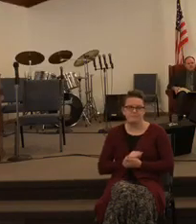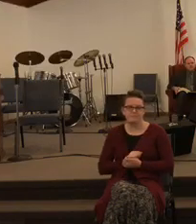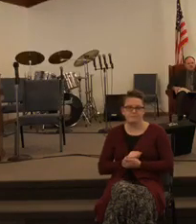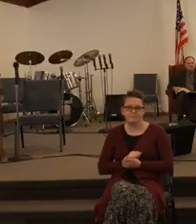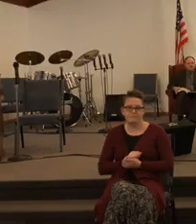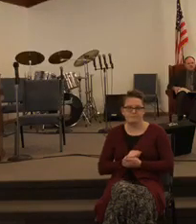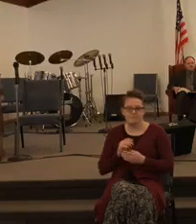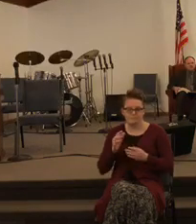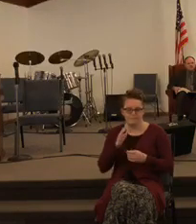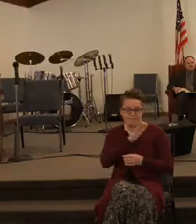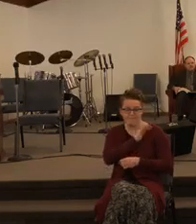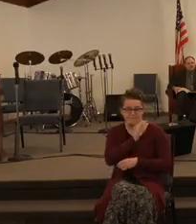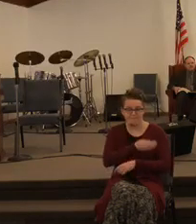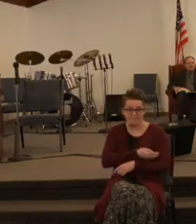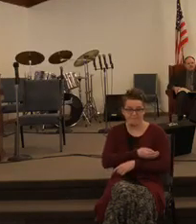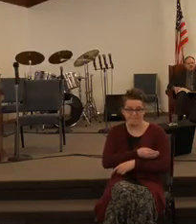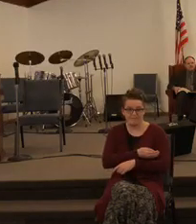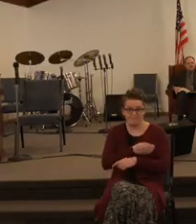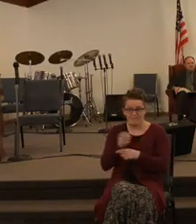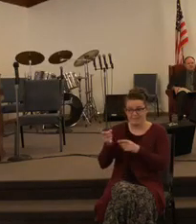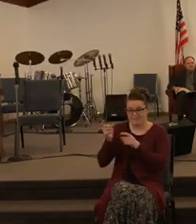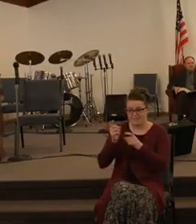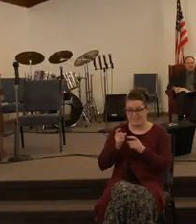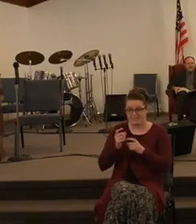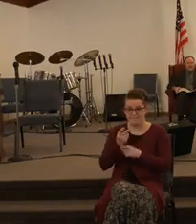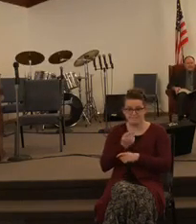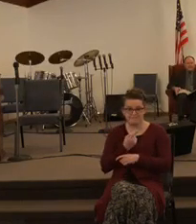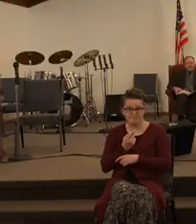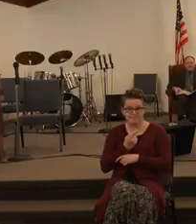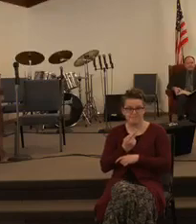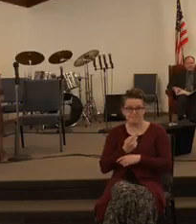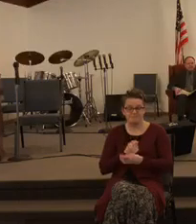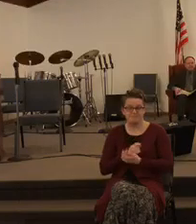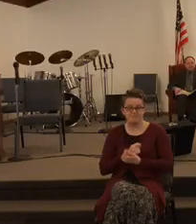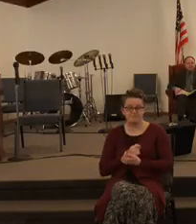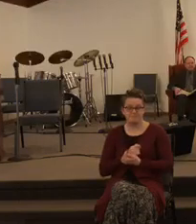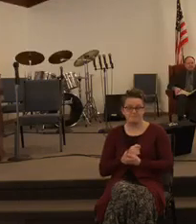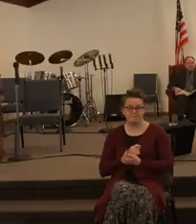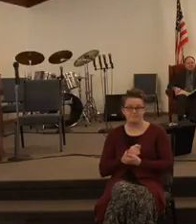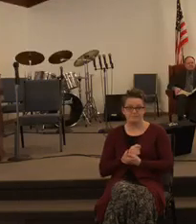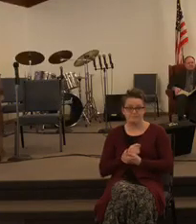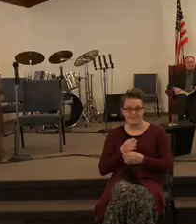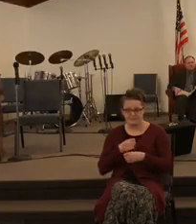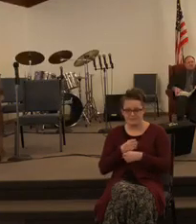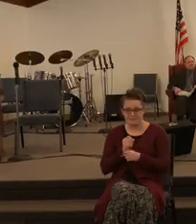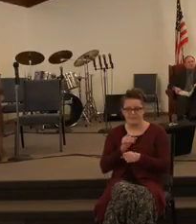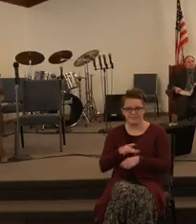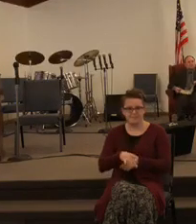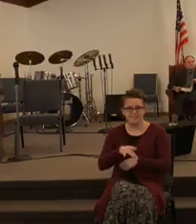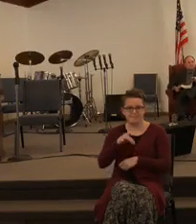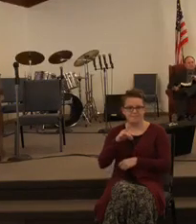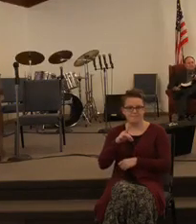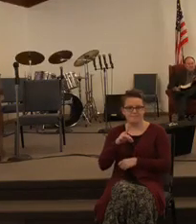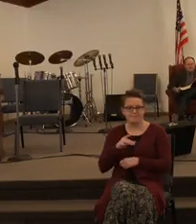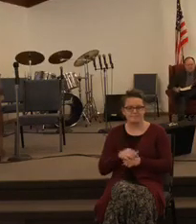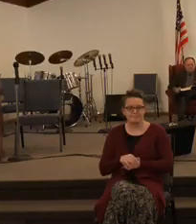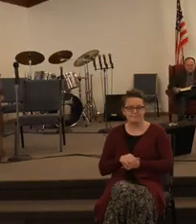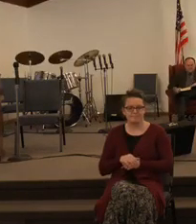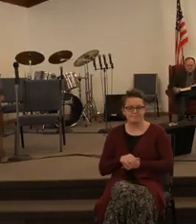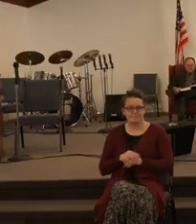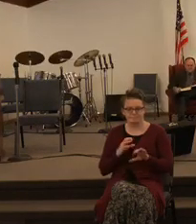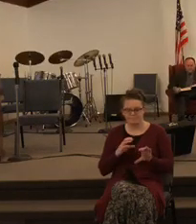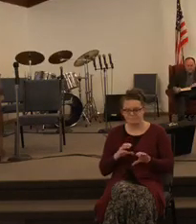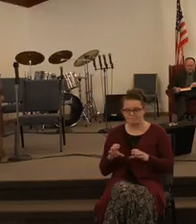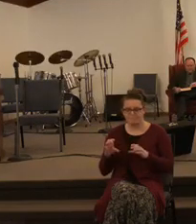the power has been given to you and I to make the choice to